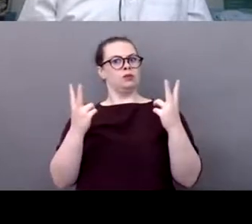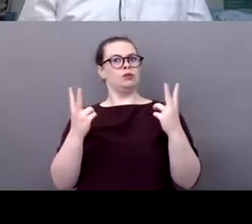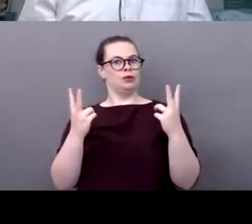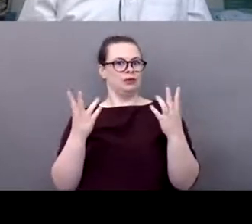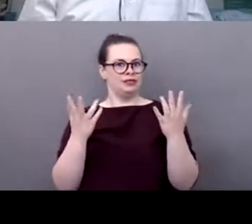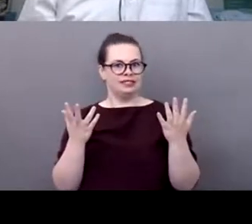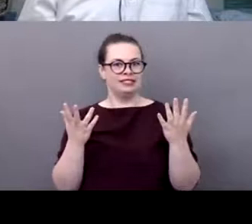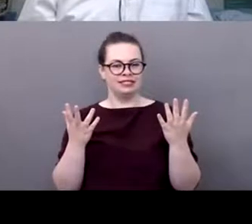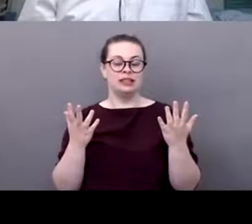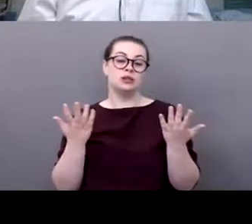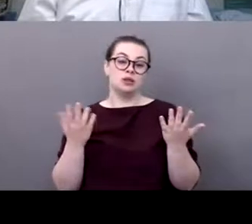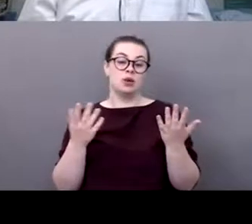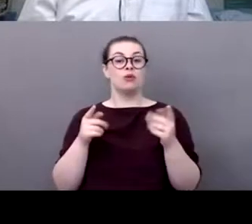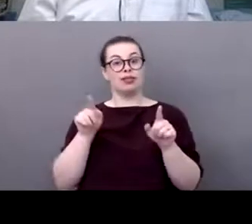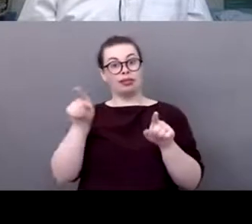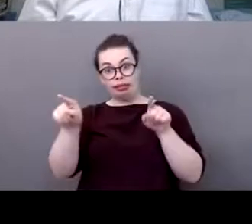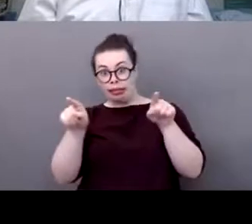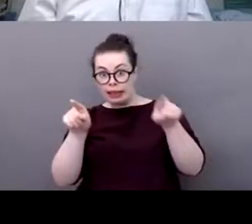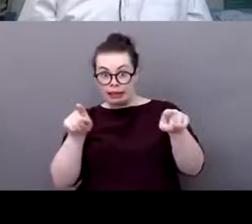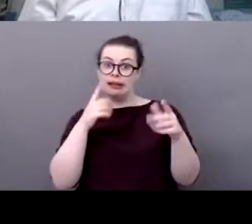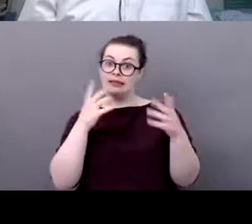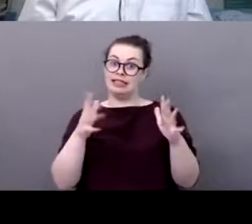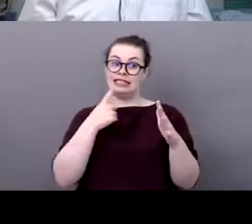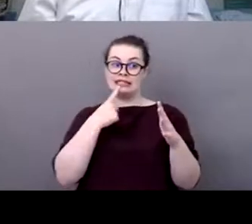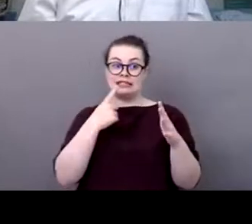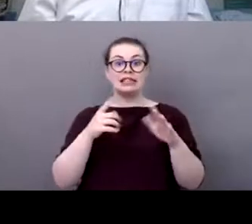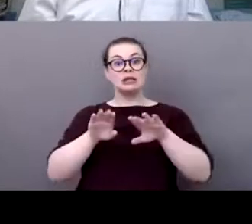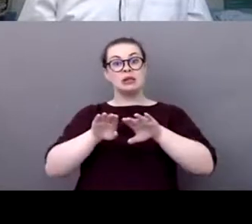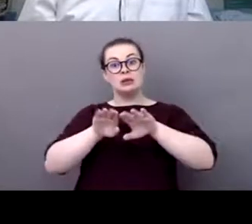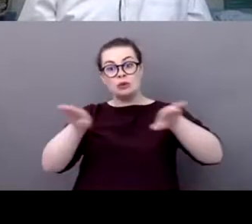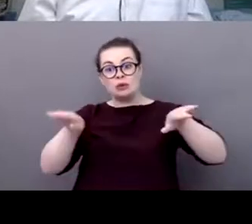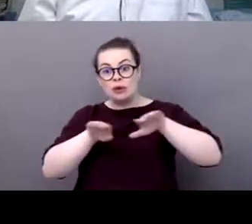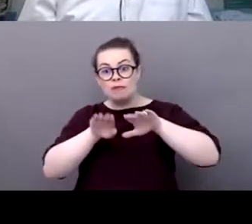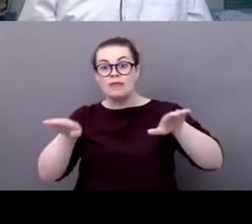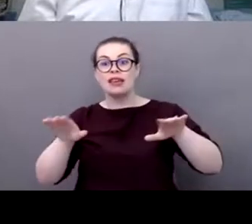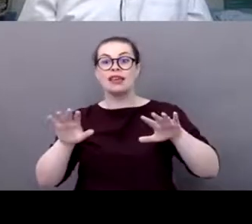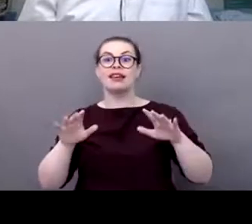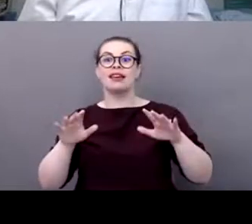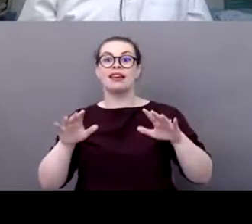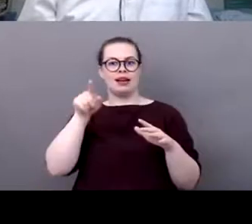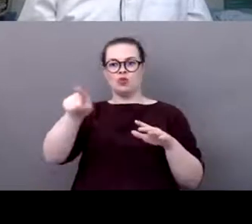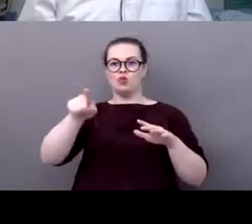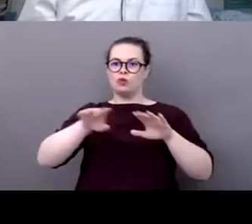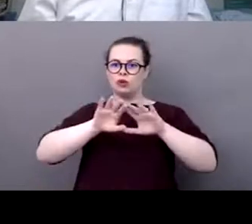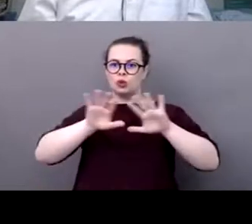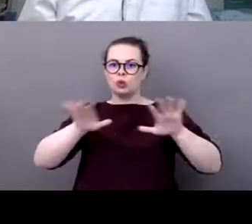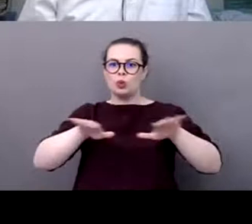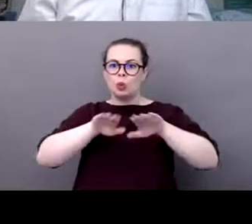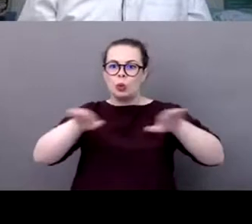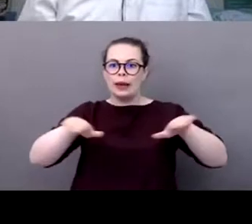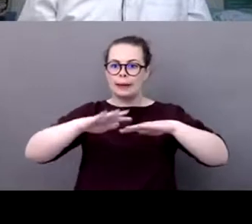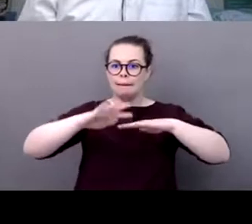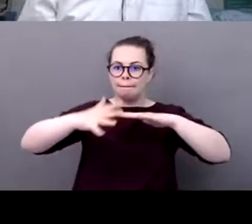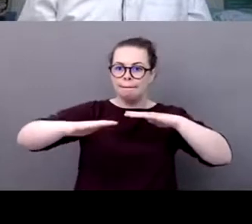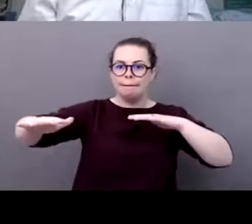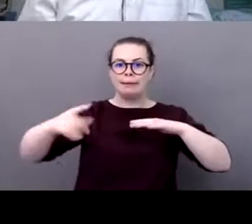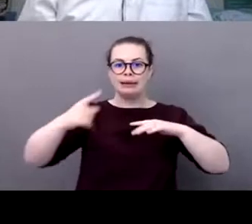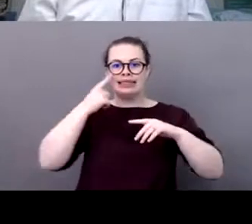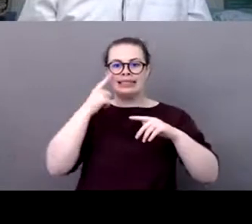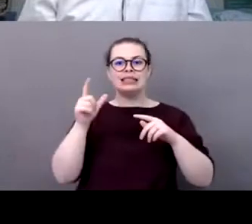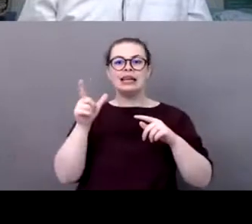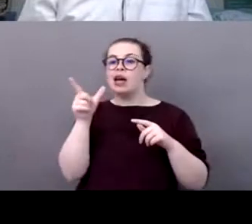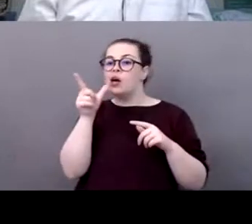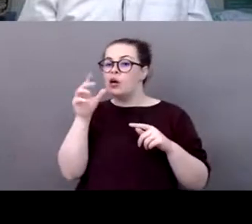events like you're saying you know the the journey of the cigarette butt is amazing i mean i think it's such a genius idea um